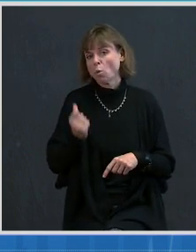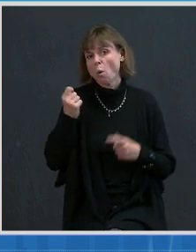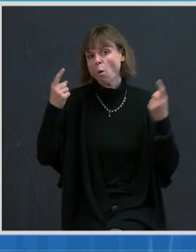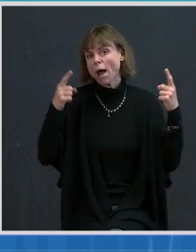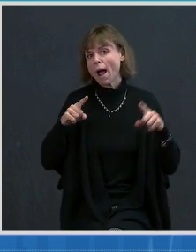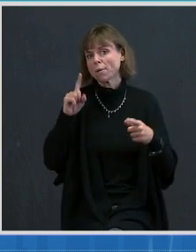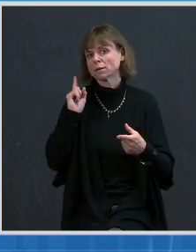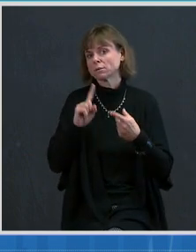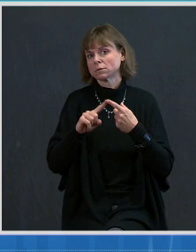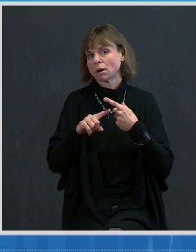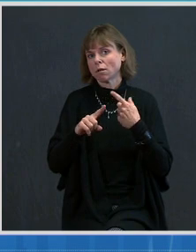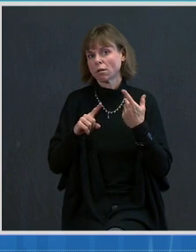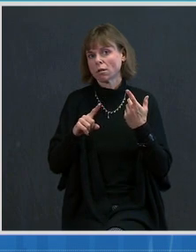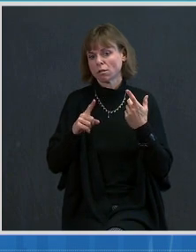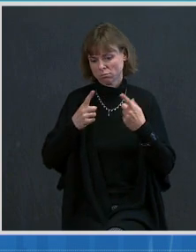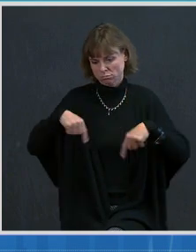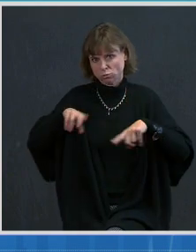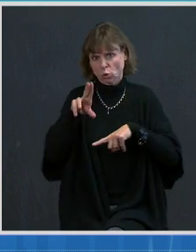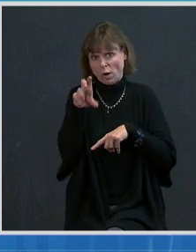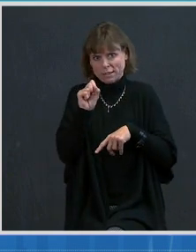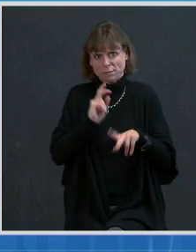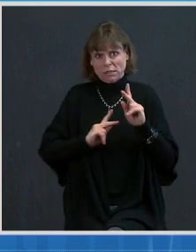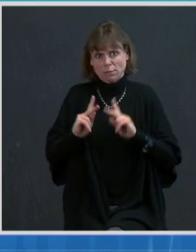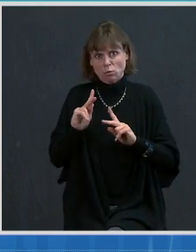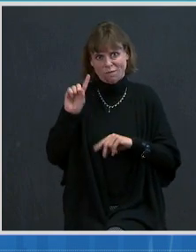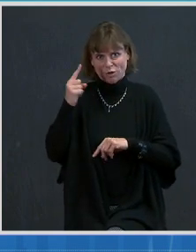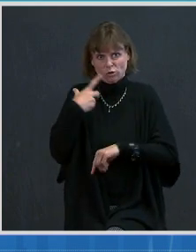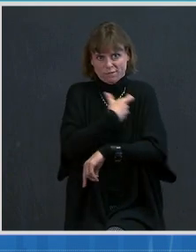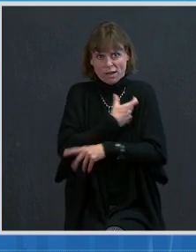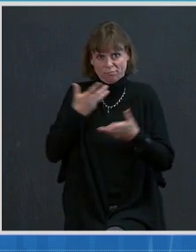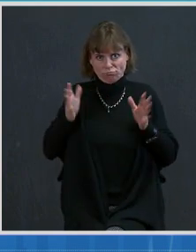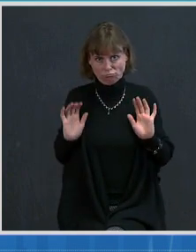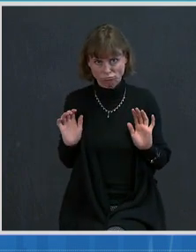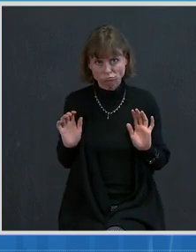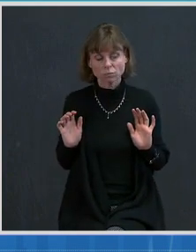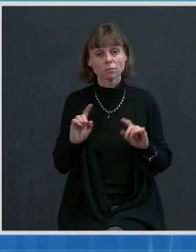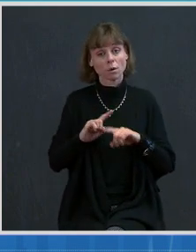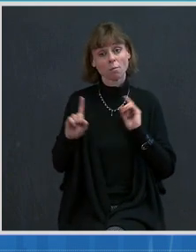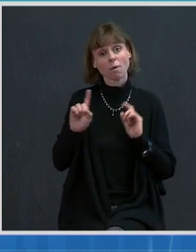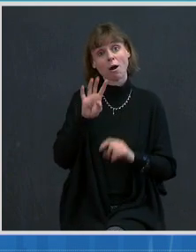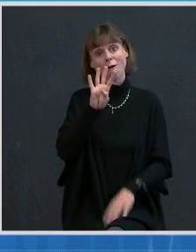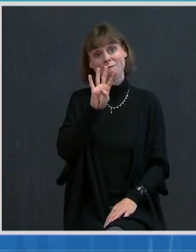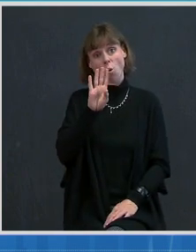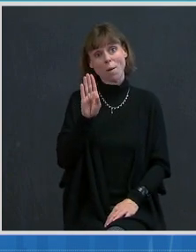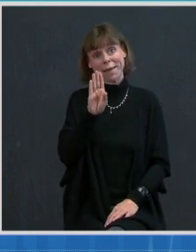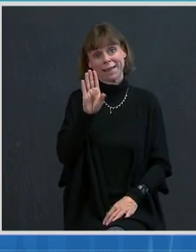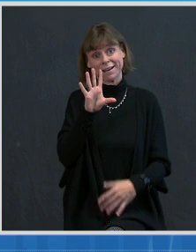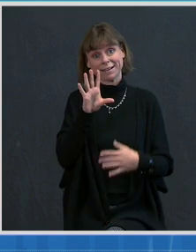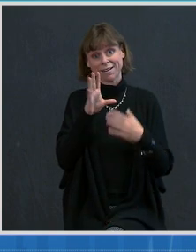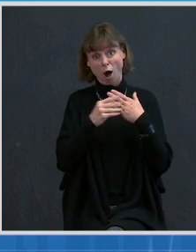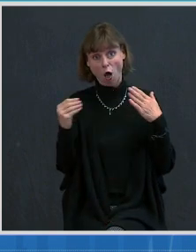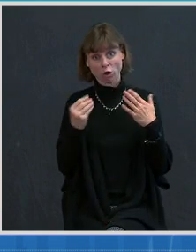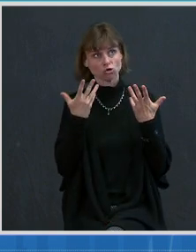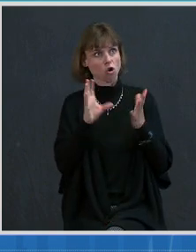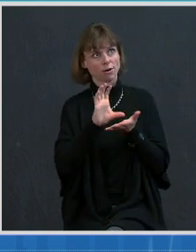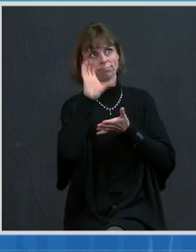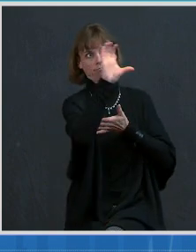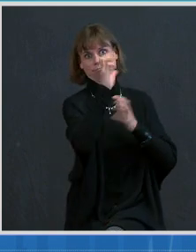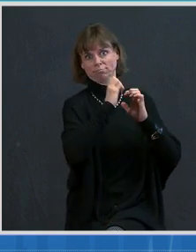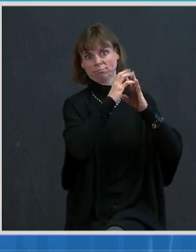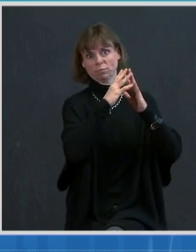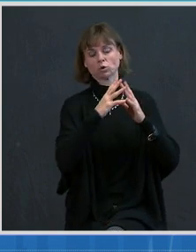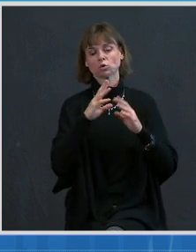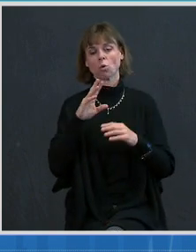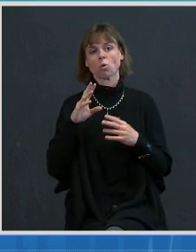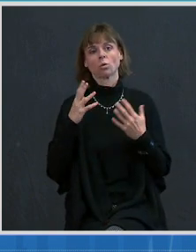have our people vaccinated. But the $4 billion has already been implemented, part of it, $2 billion and then